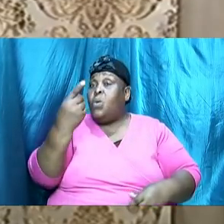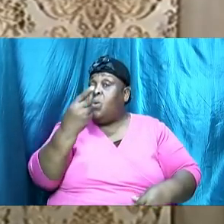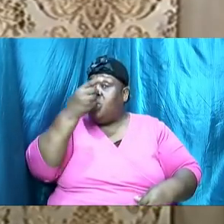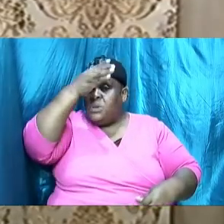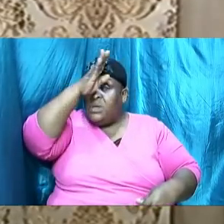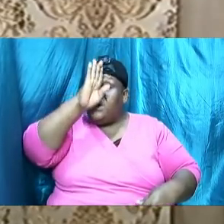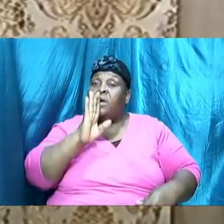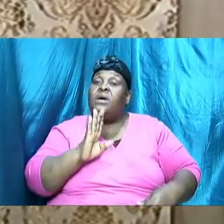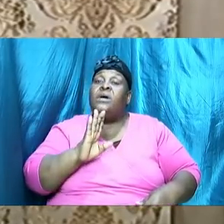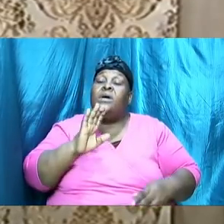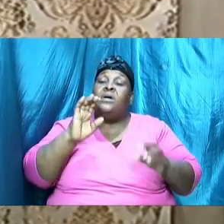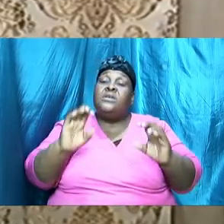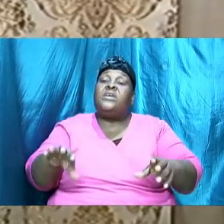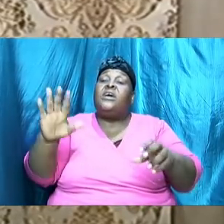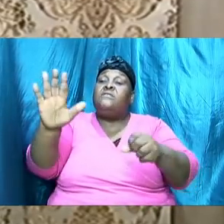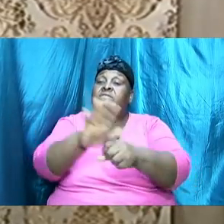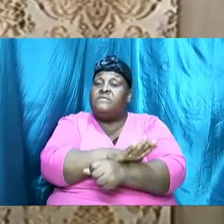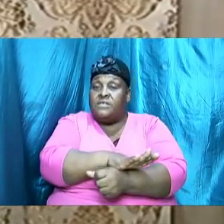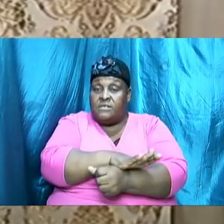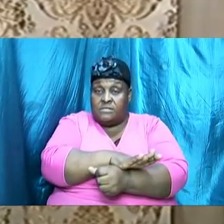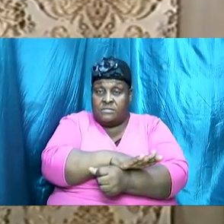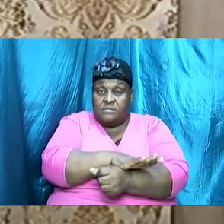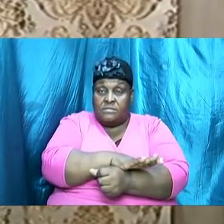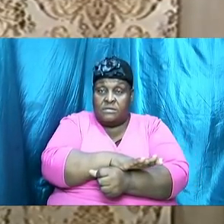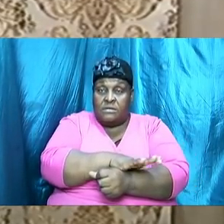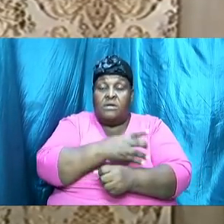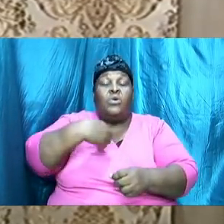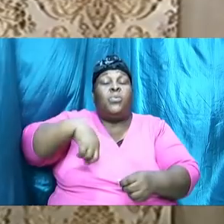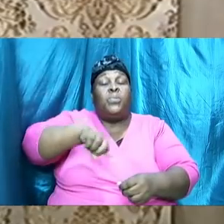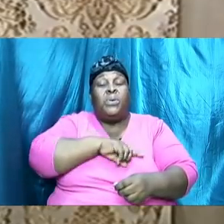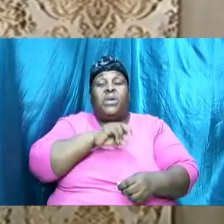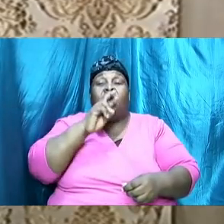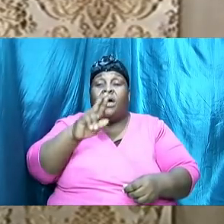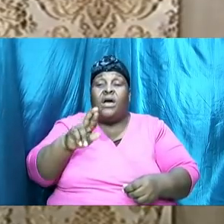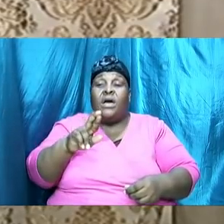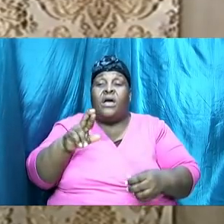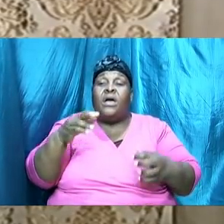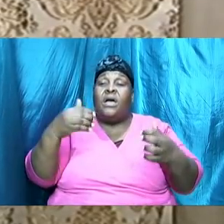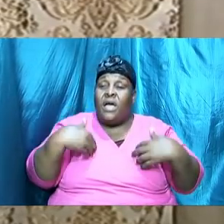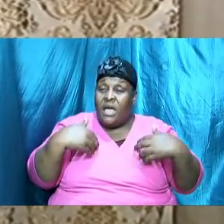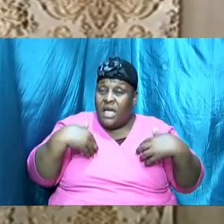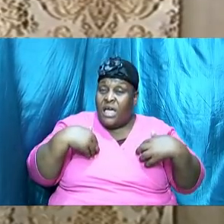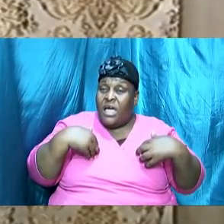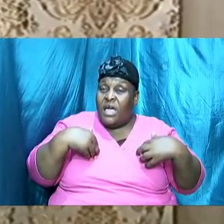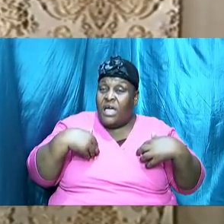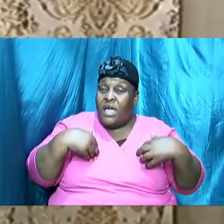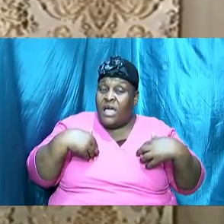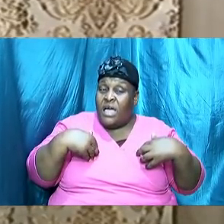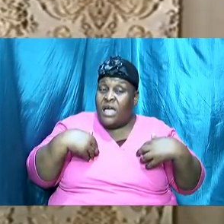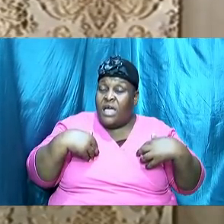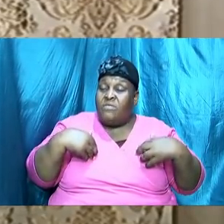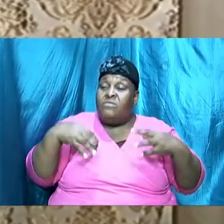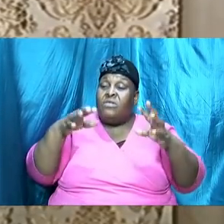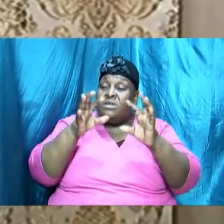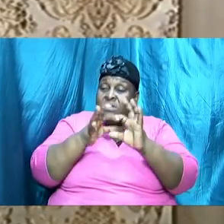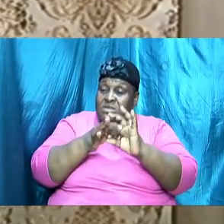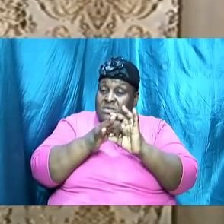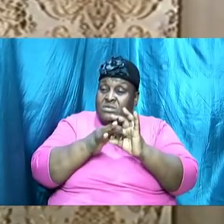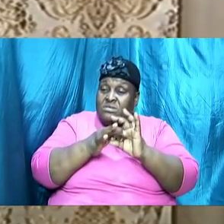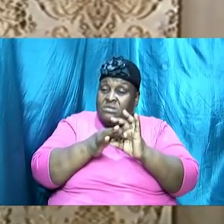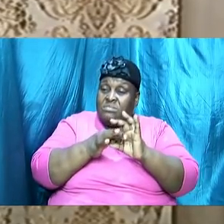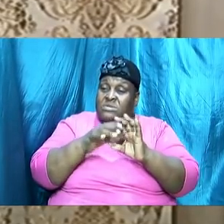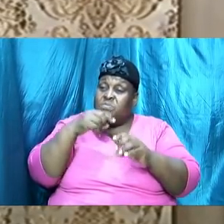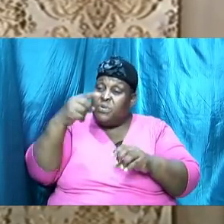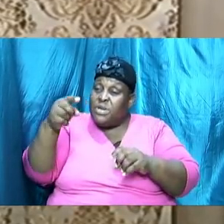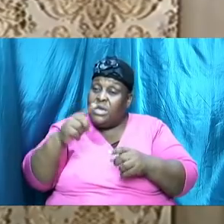God can fill and if we are going to have and I'm talking to people who are godly people